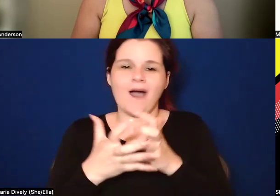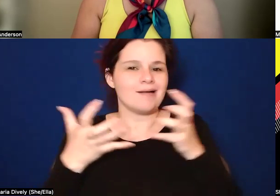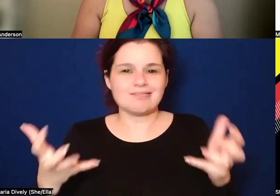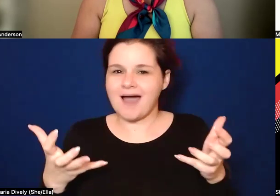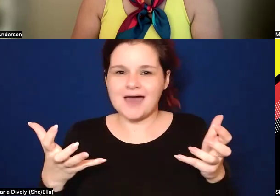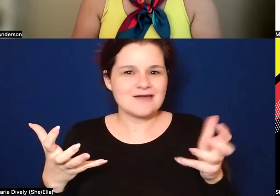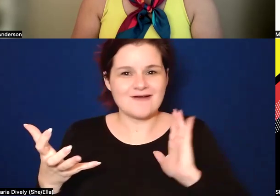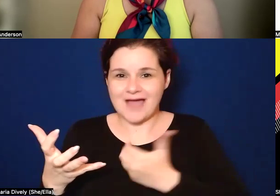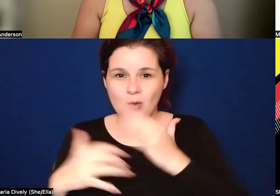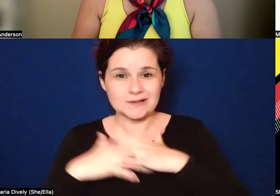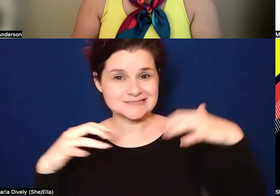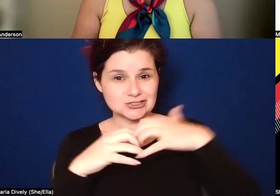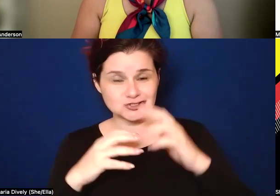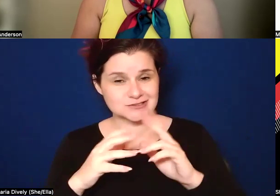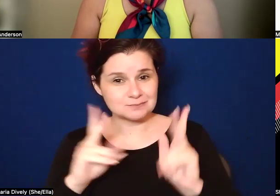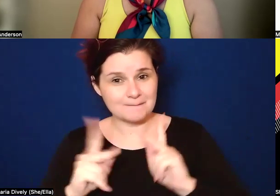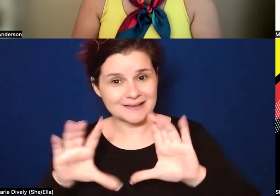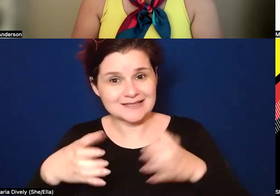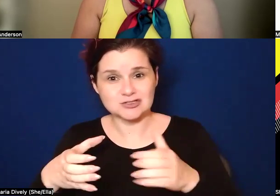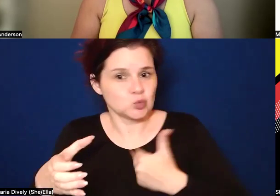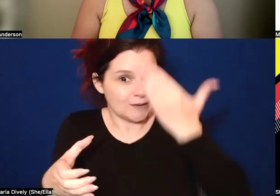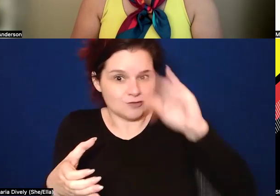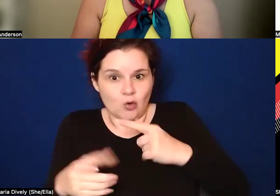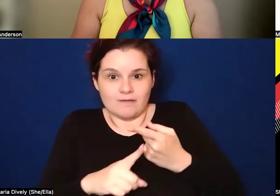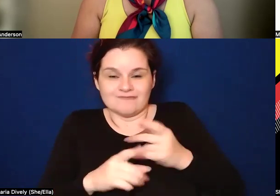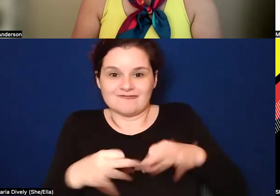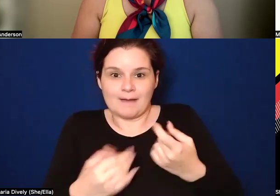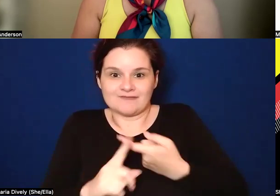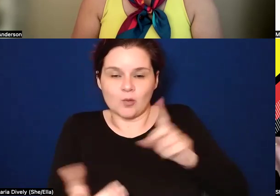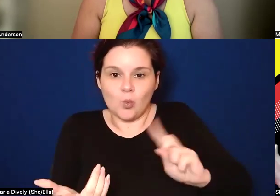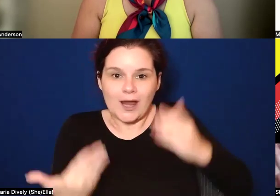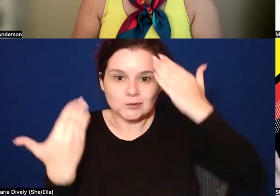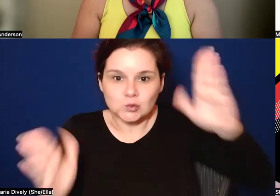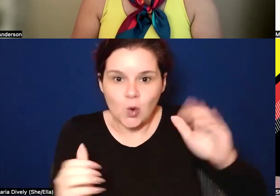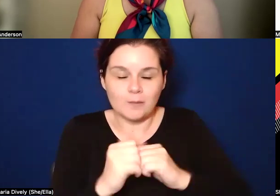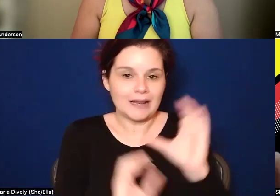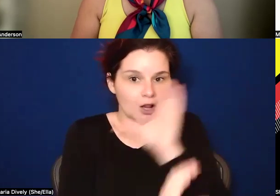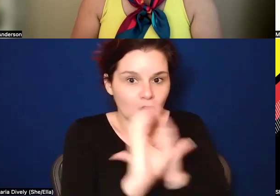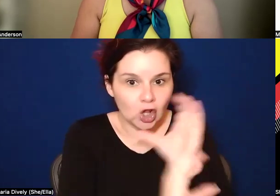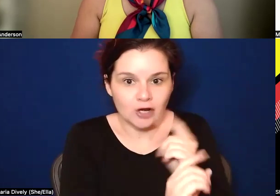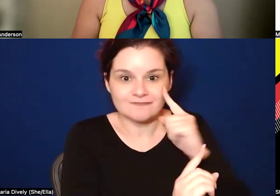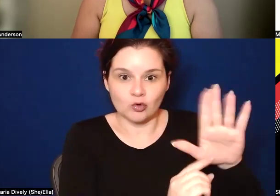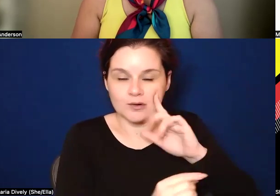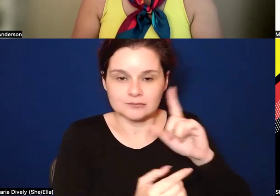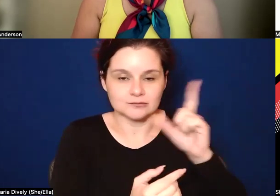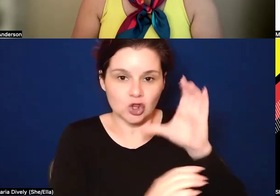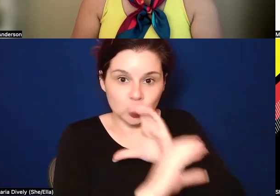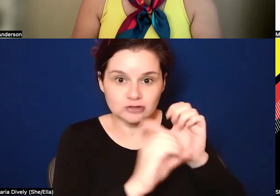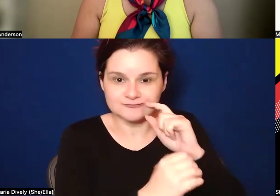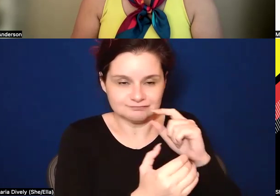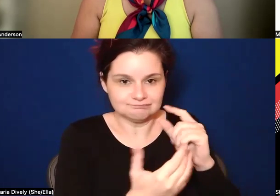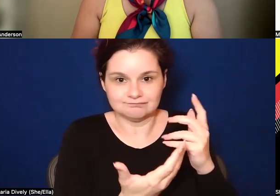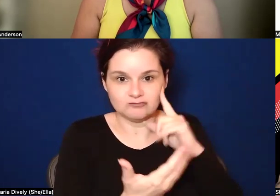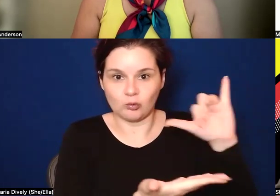um, of our indigenous population don't even know where their families are, where they need to search for their, where to search. And so,